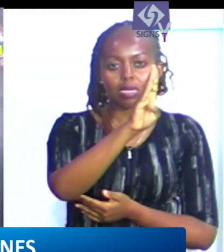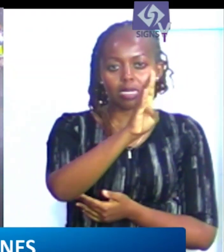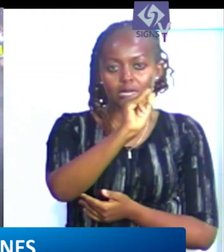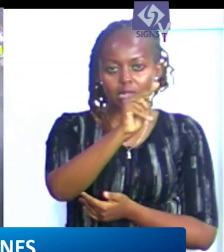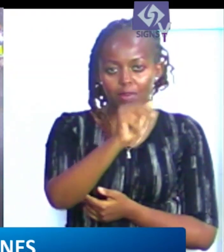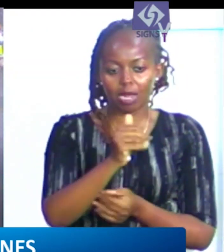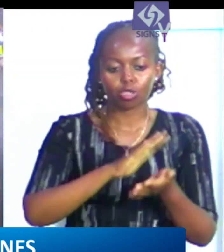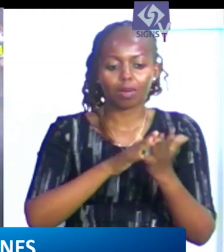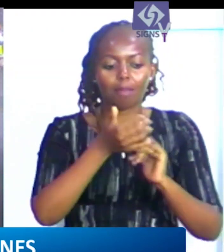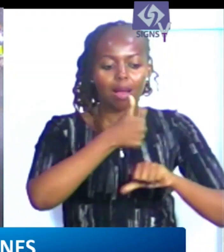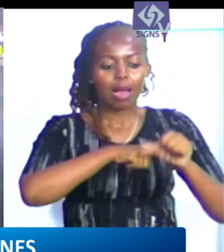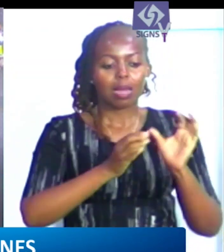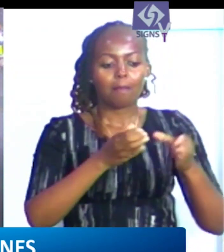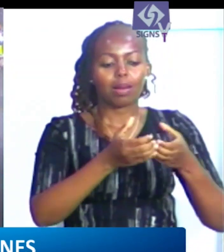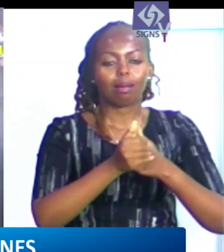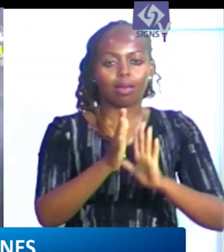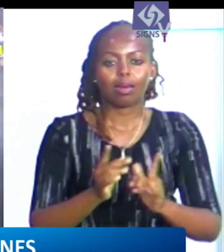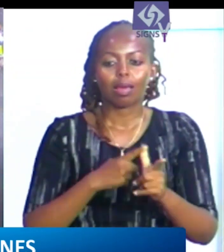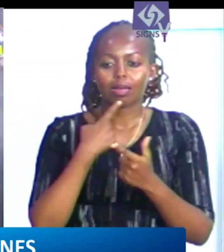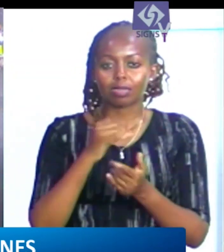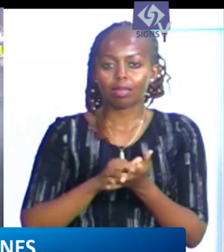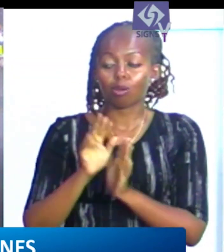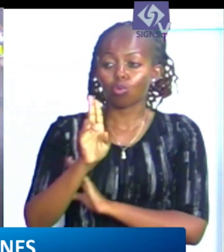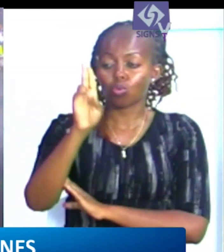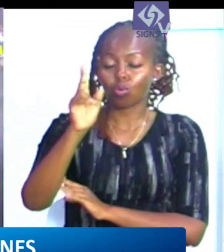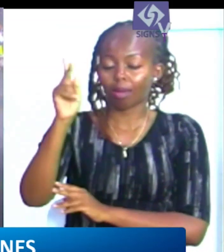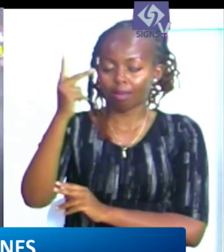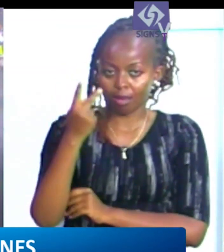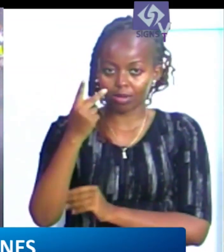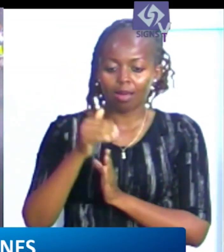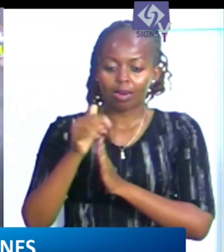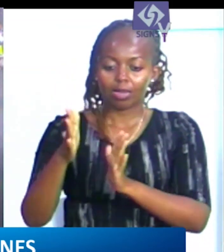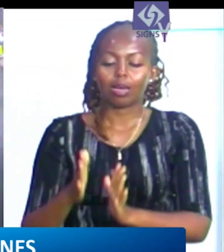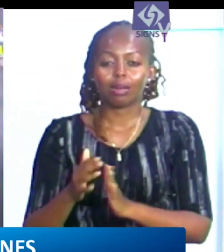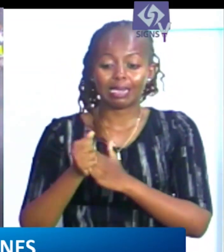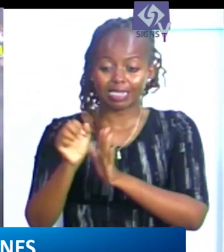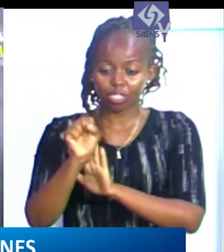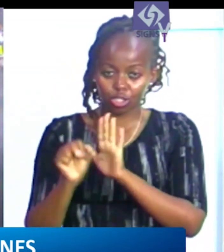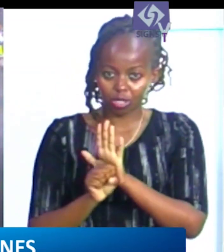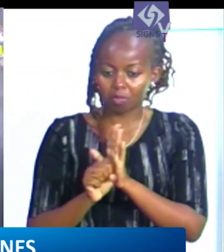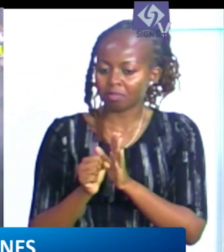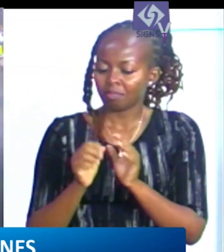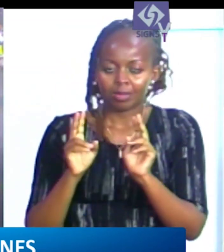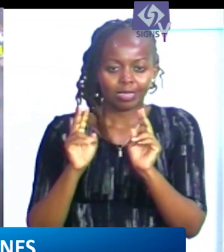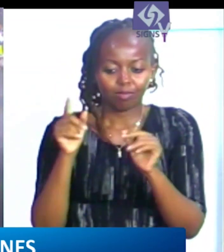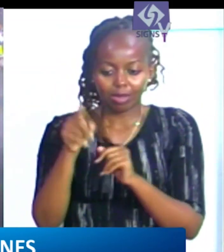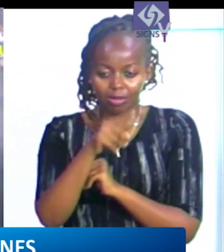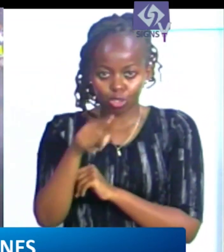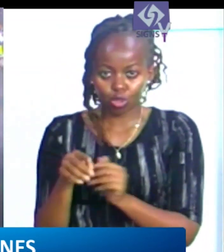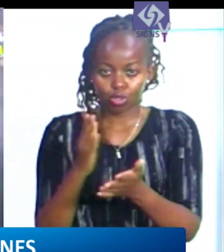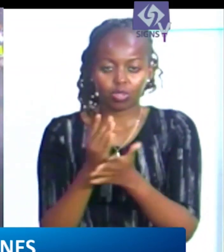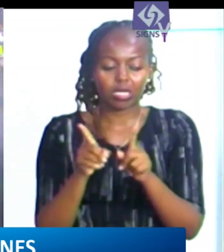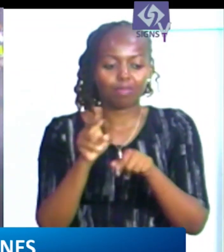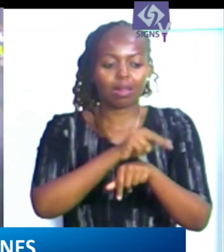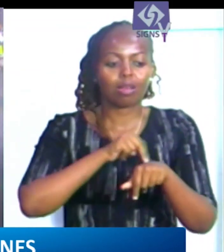party leader and declared uhuru kenyata's leadership over the party null and void ahead of planned national delegates